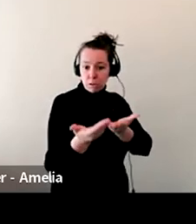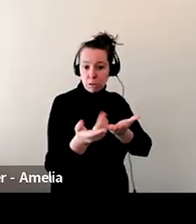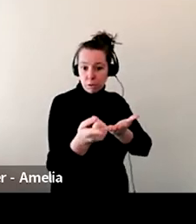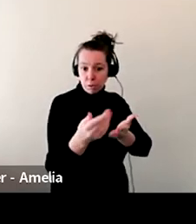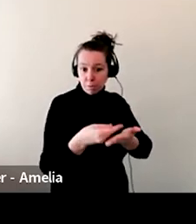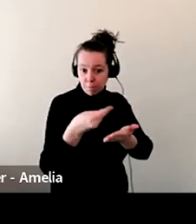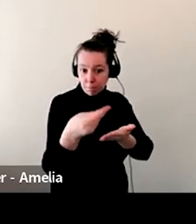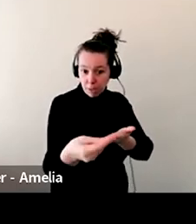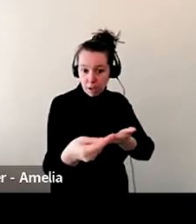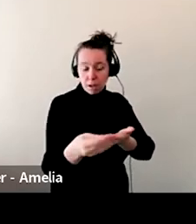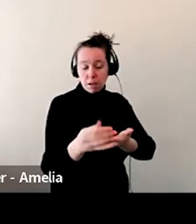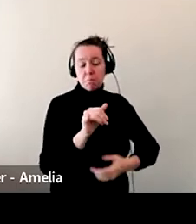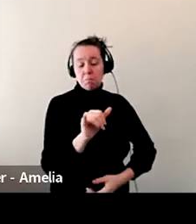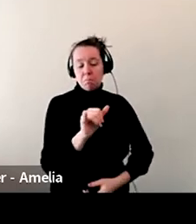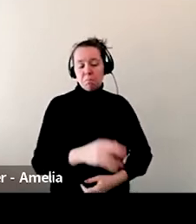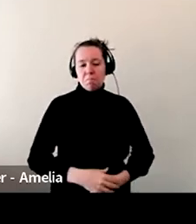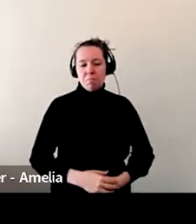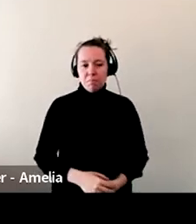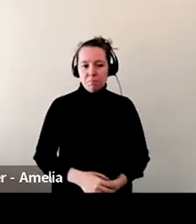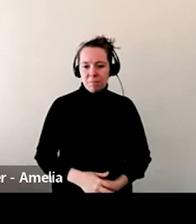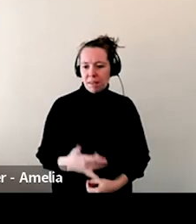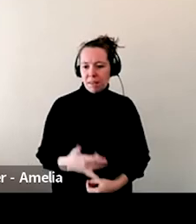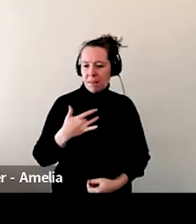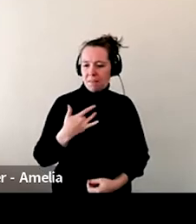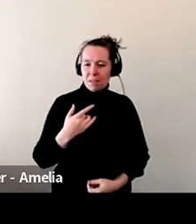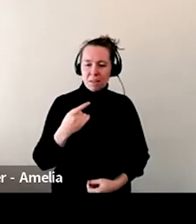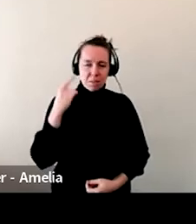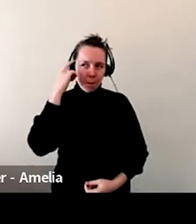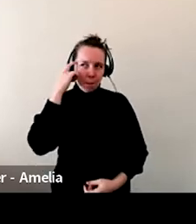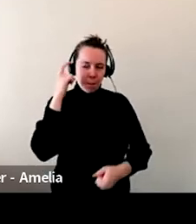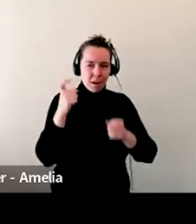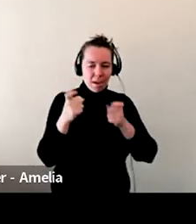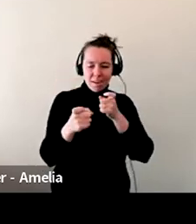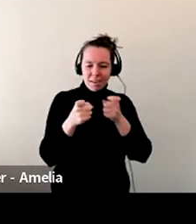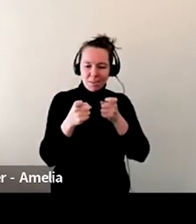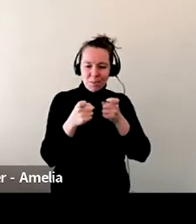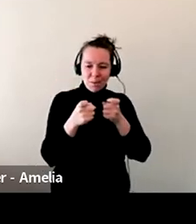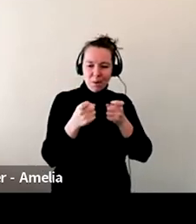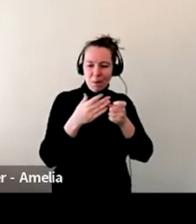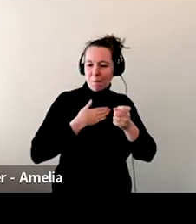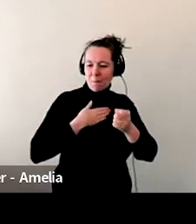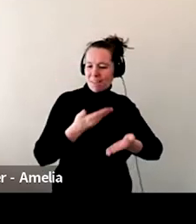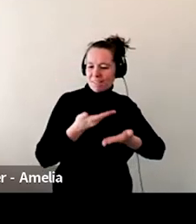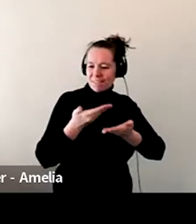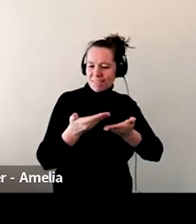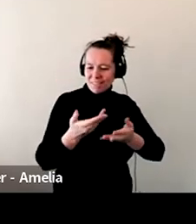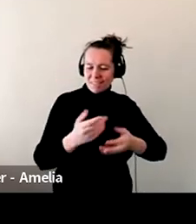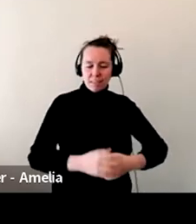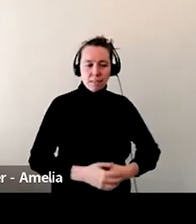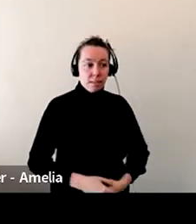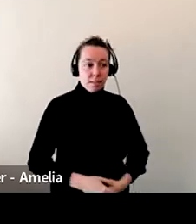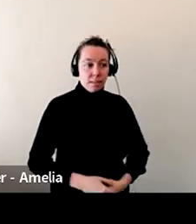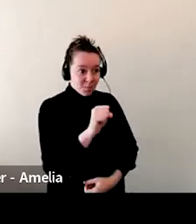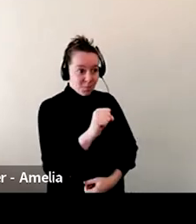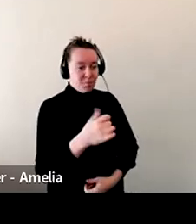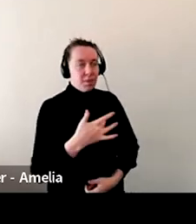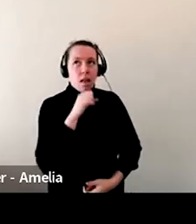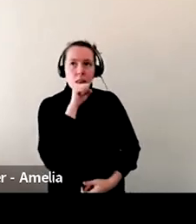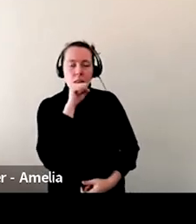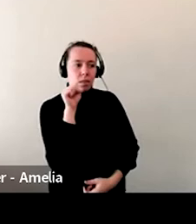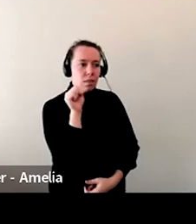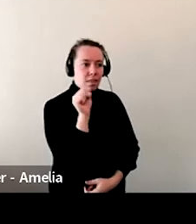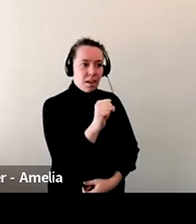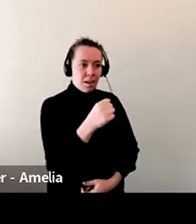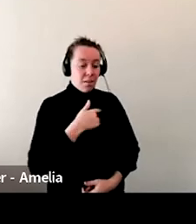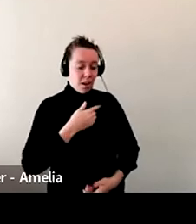it's nice to have that maybe like a little bit like mind control or something. Well, and I just love, I love when I do that and someone buys the